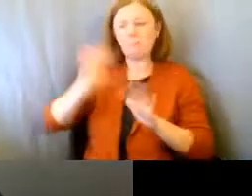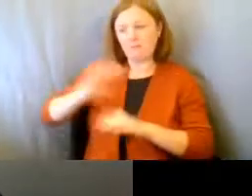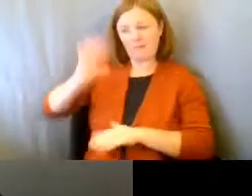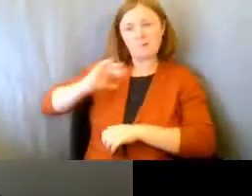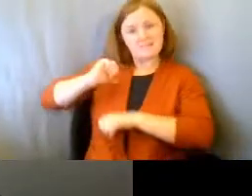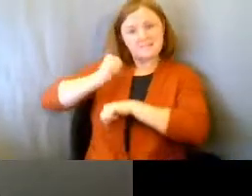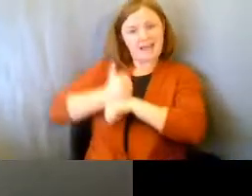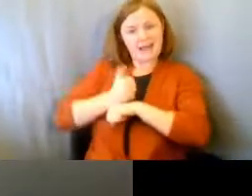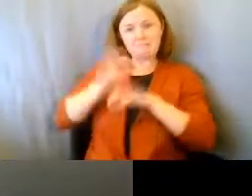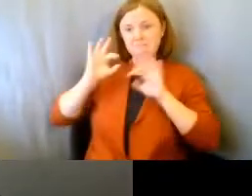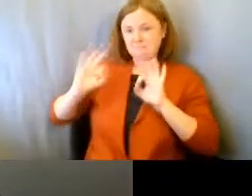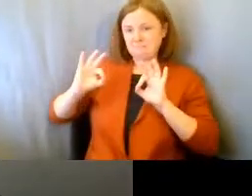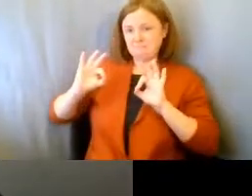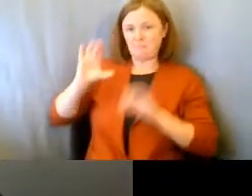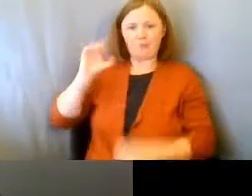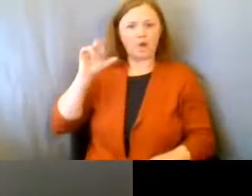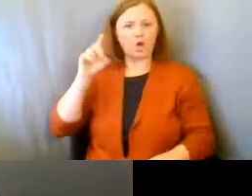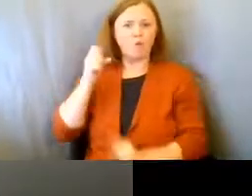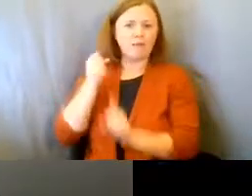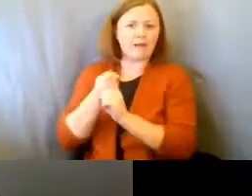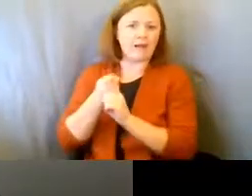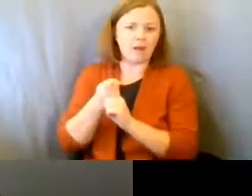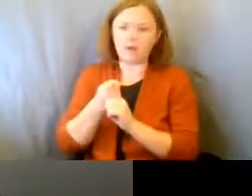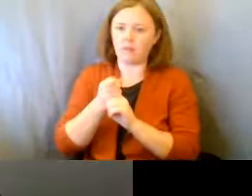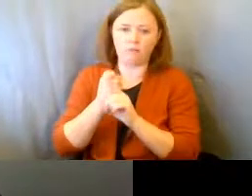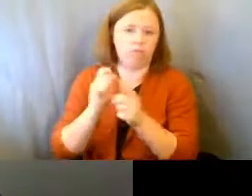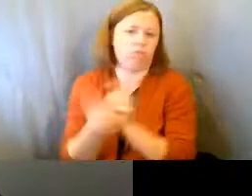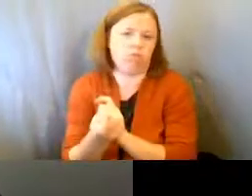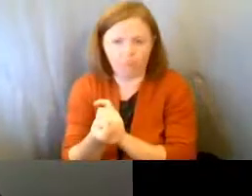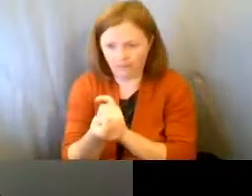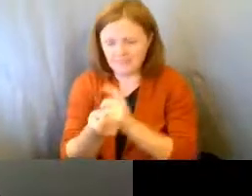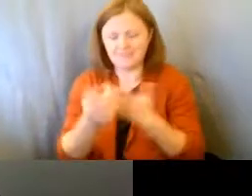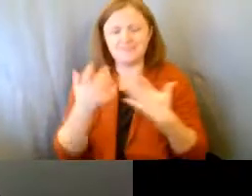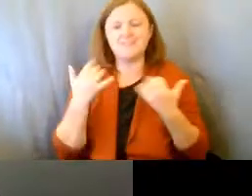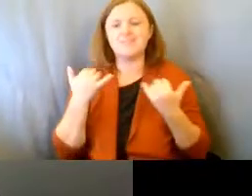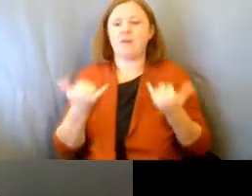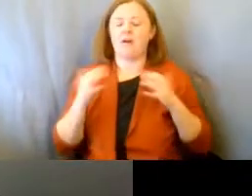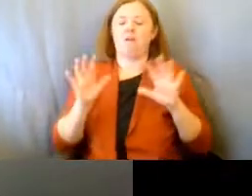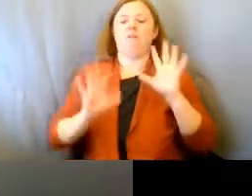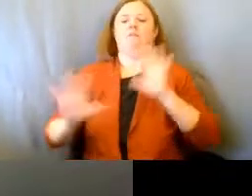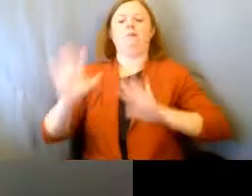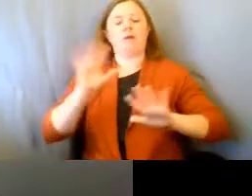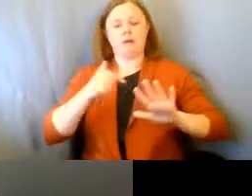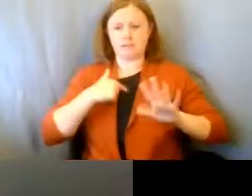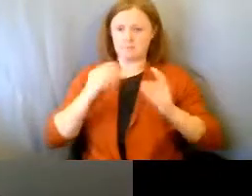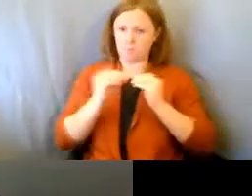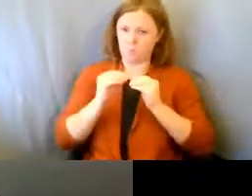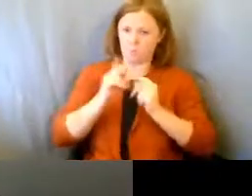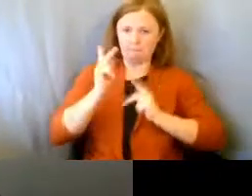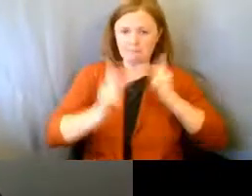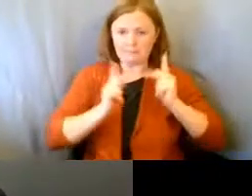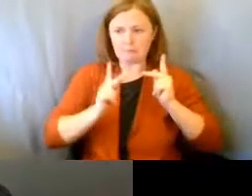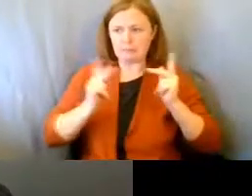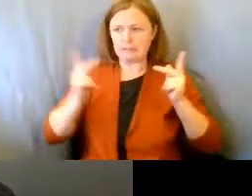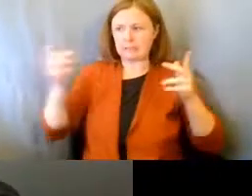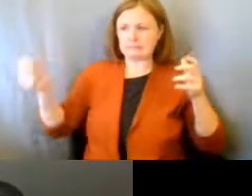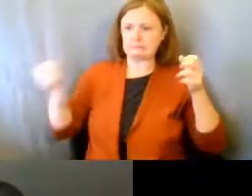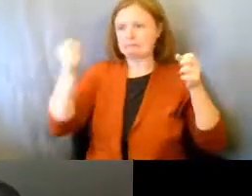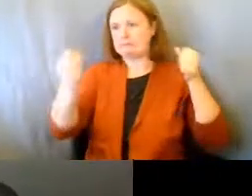well and then COVID happened. And so, now it's like, oh, I've got to get more people in their life.